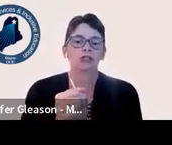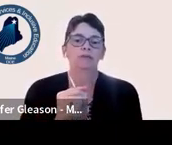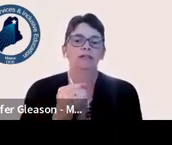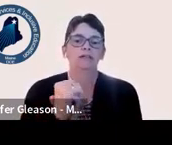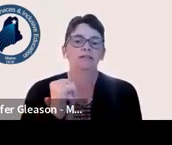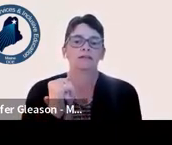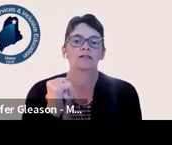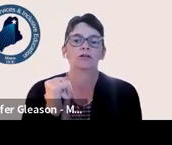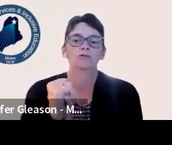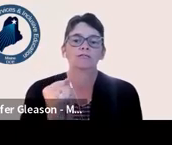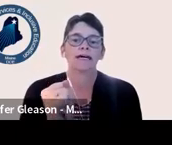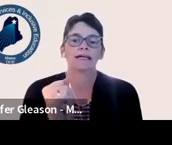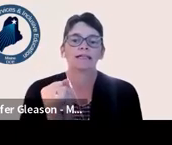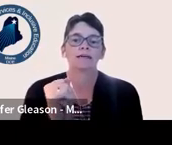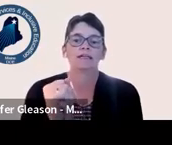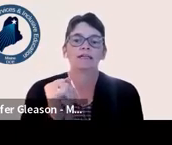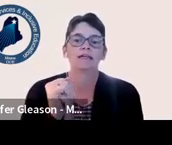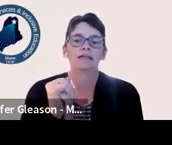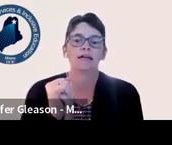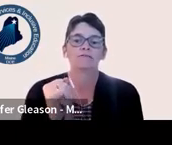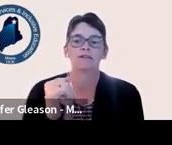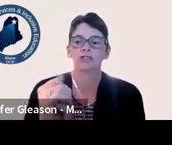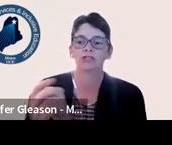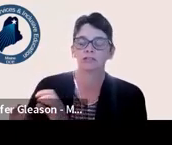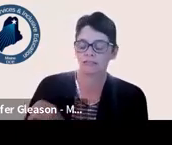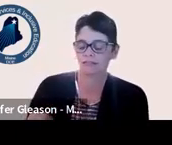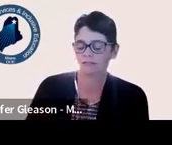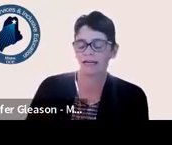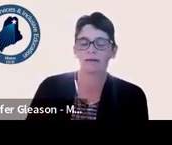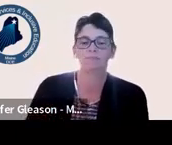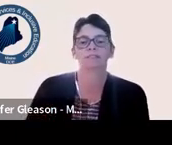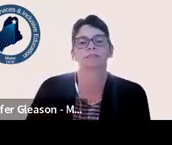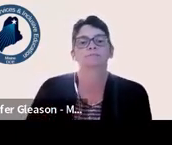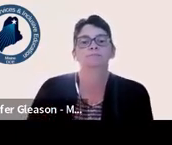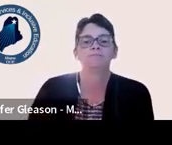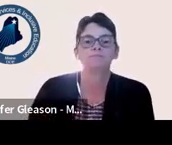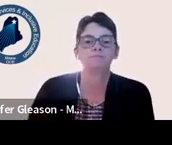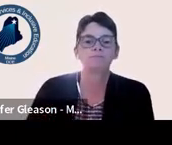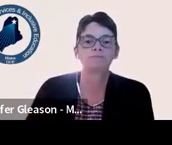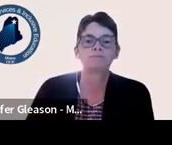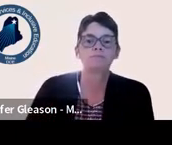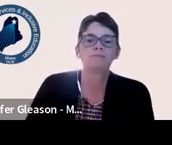determine those academic and functional skill gaps